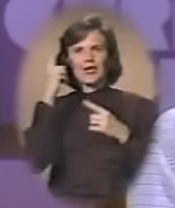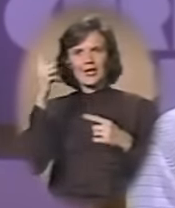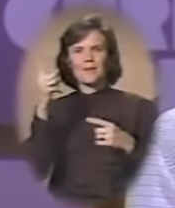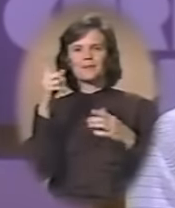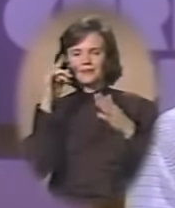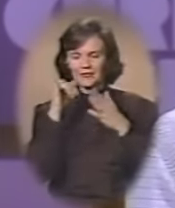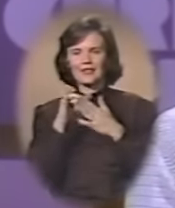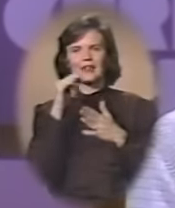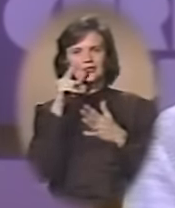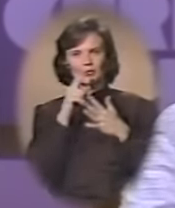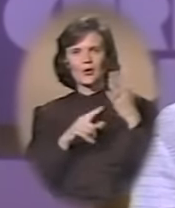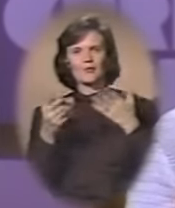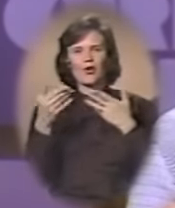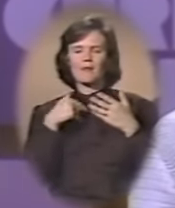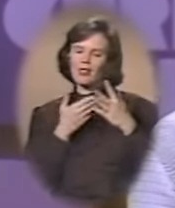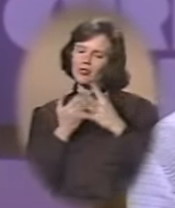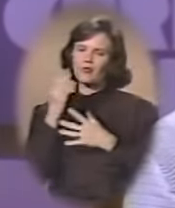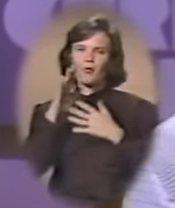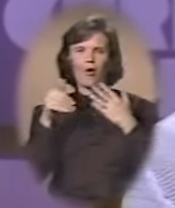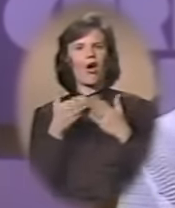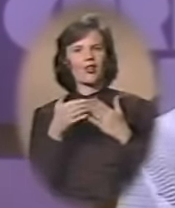him. And that's what's brought me through all of this. doubt. across the works You